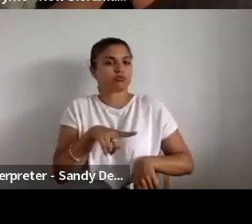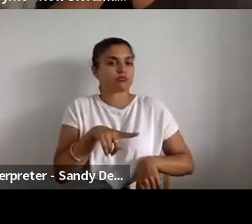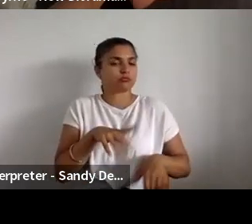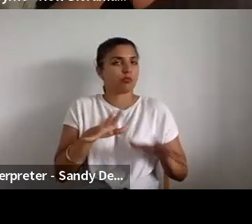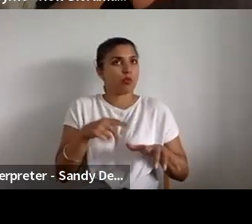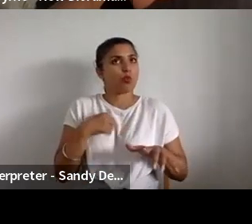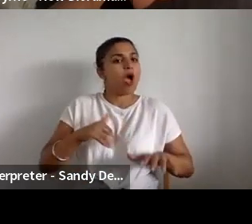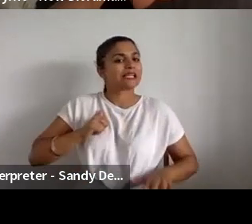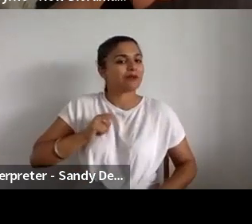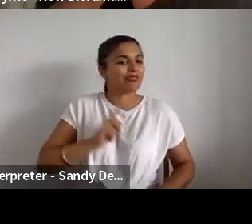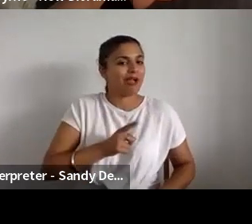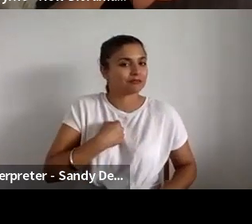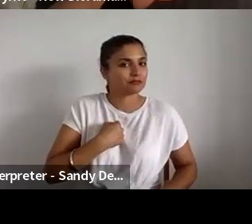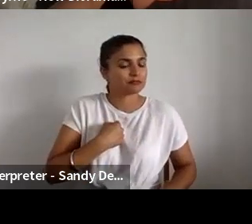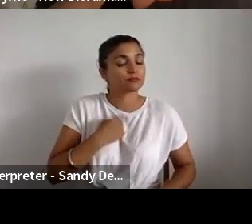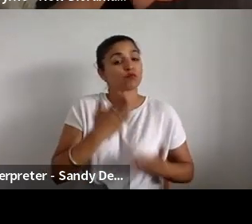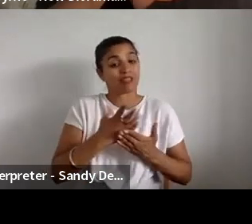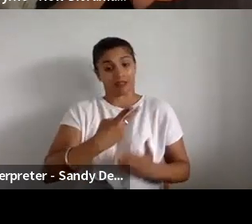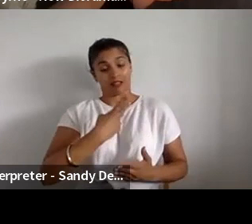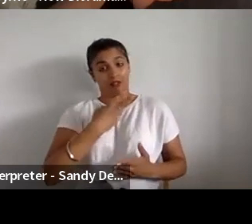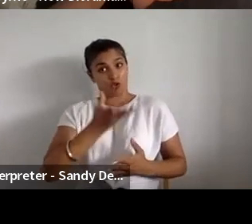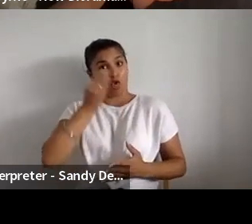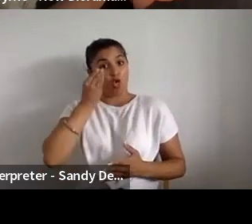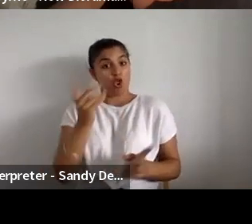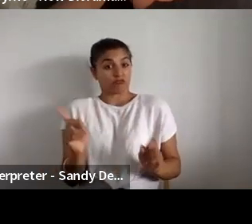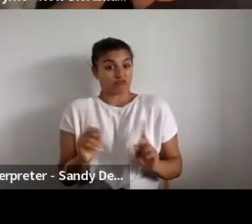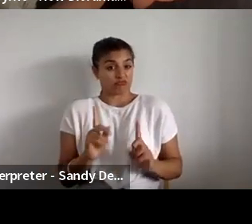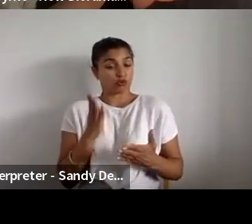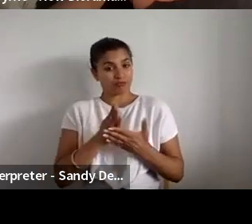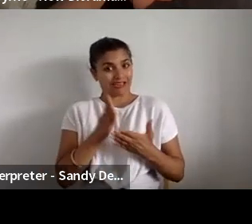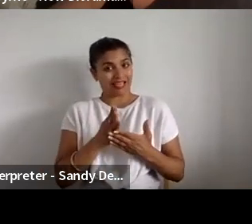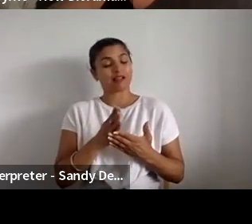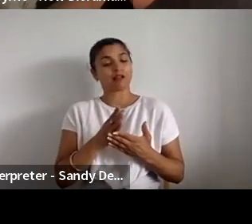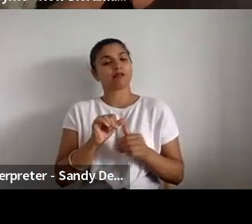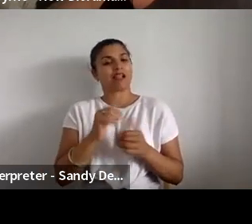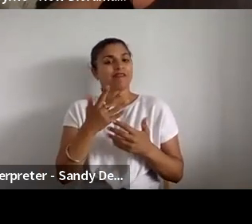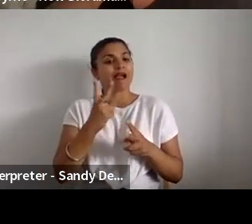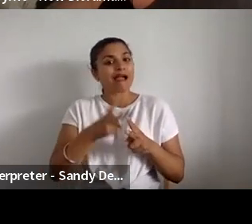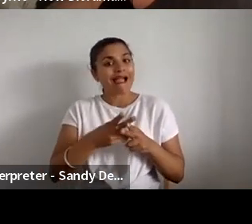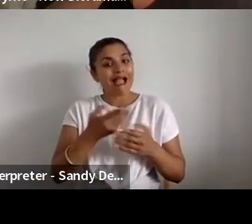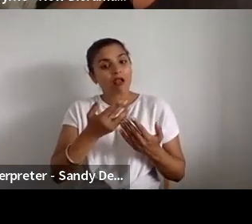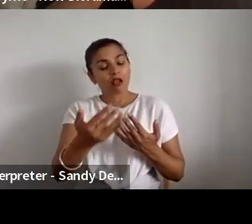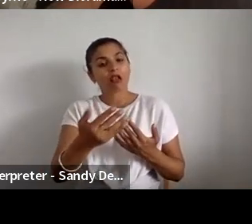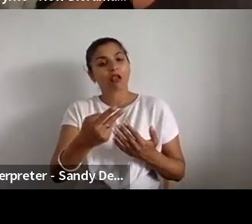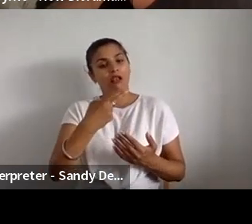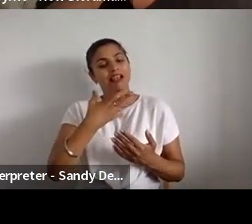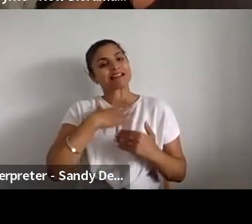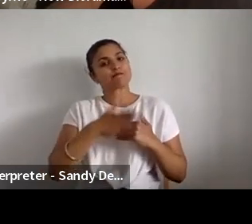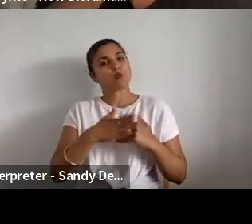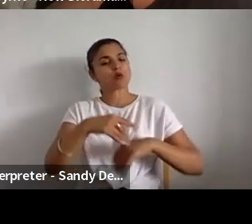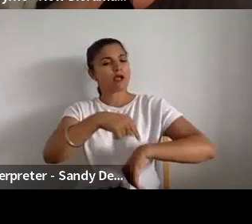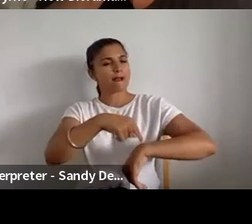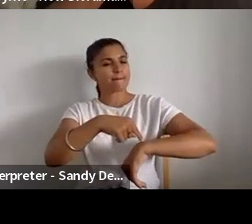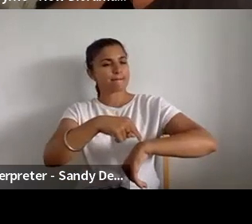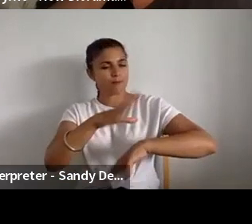So, I mean, I think what we learn is that for the future, that more time is needed, as Jodie was saying, really to craft the